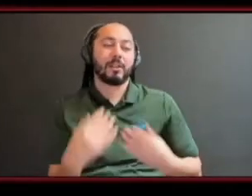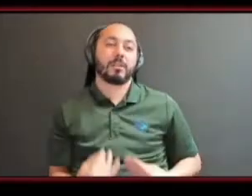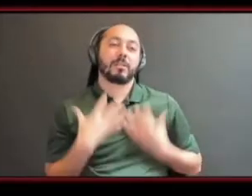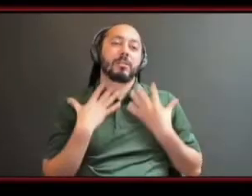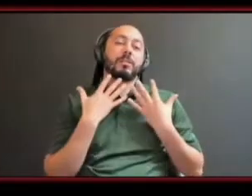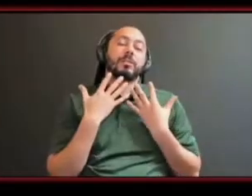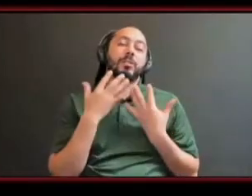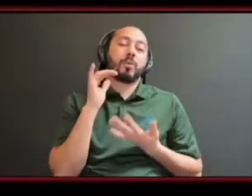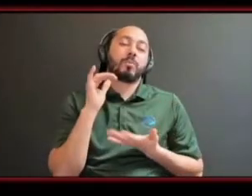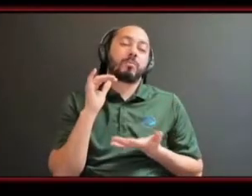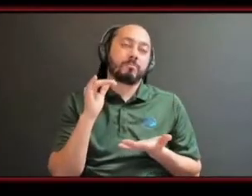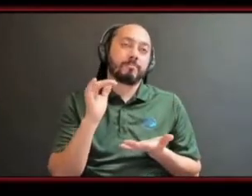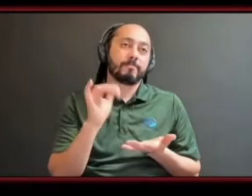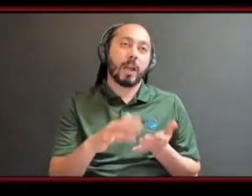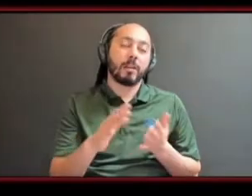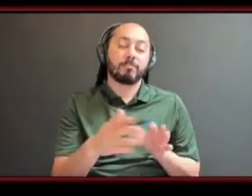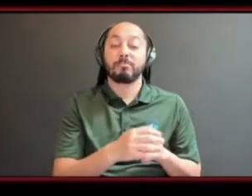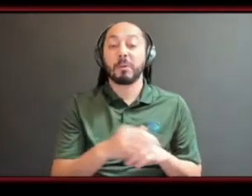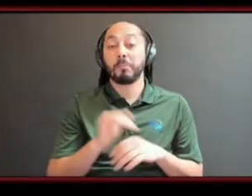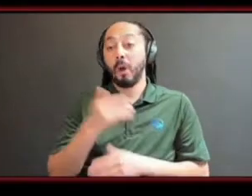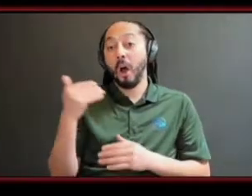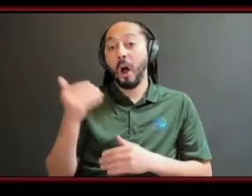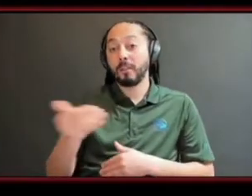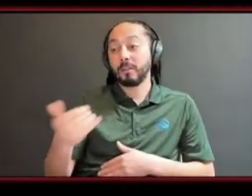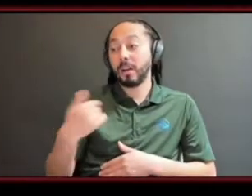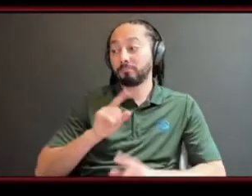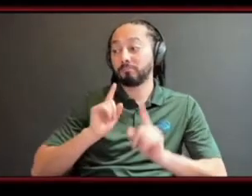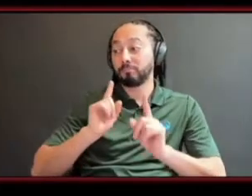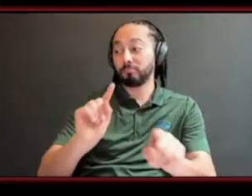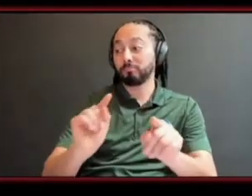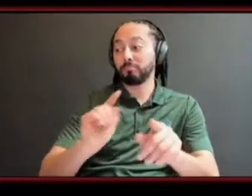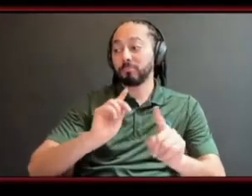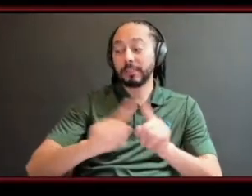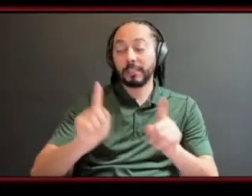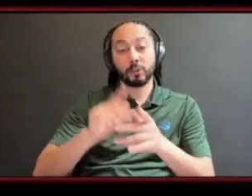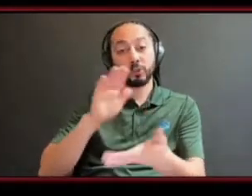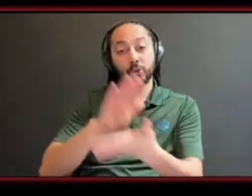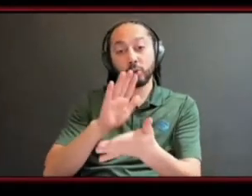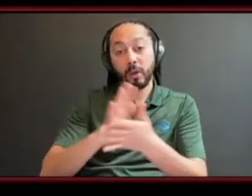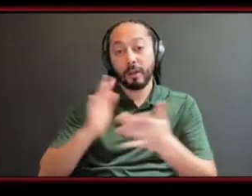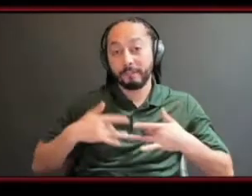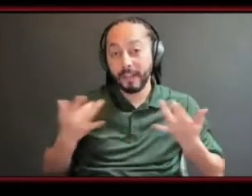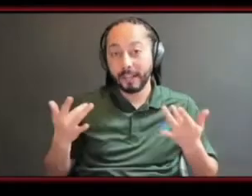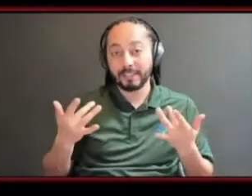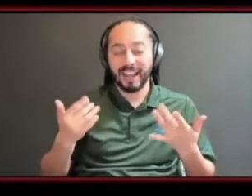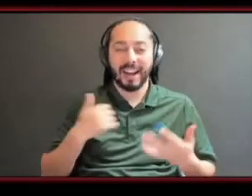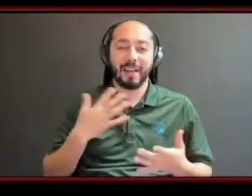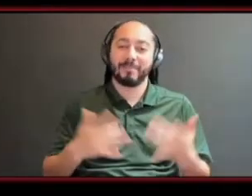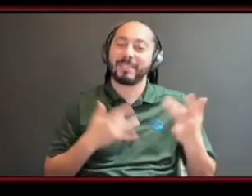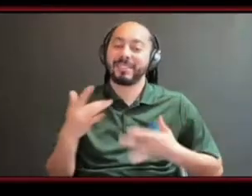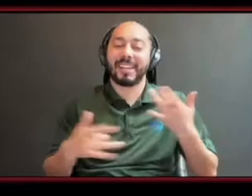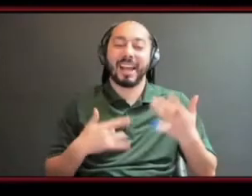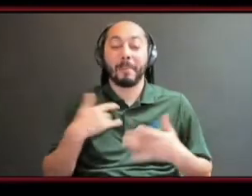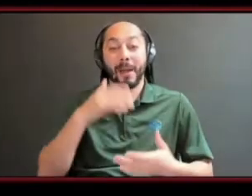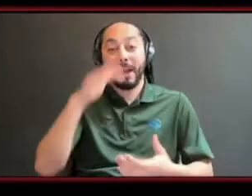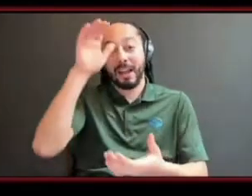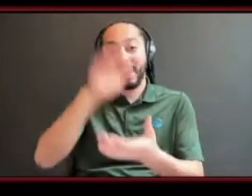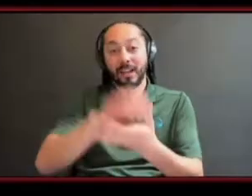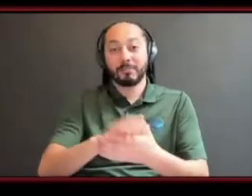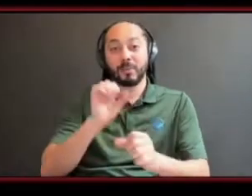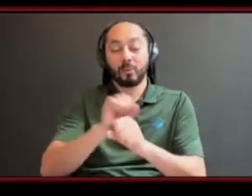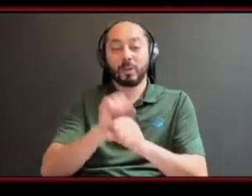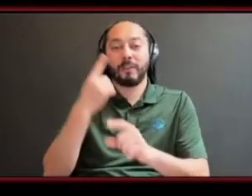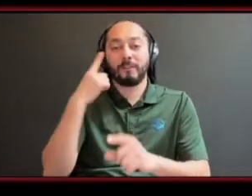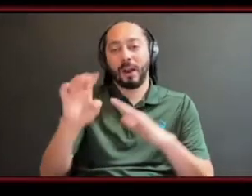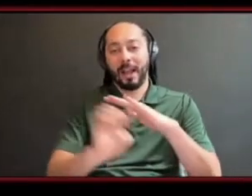but um i do school events um we were really excited my husband works for the elementary school